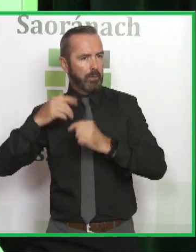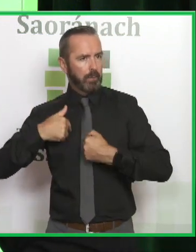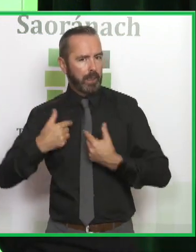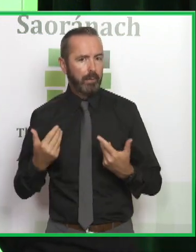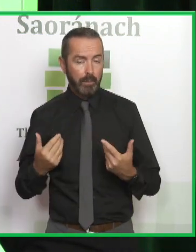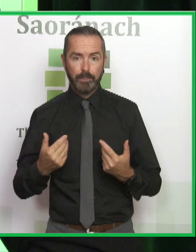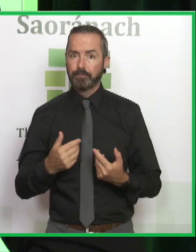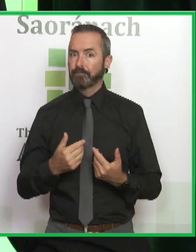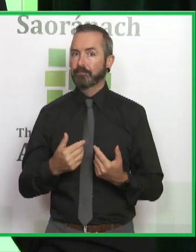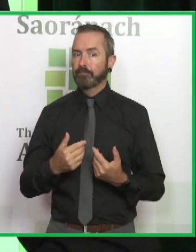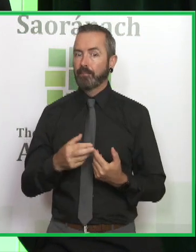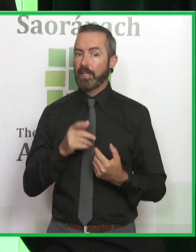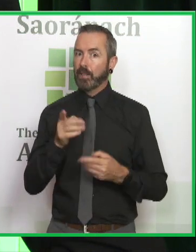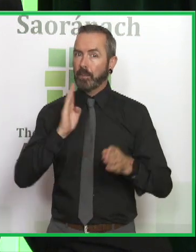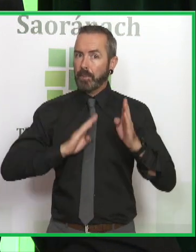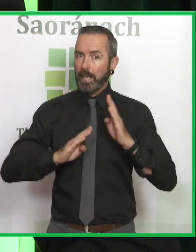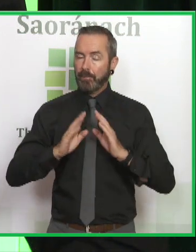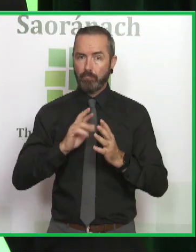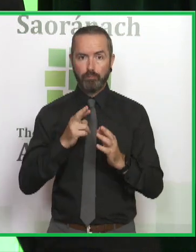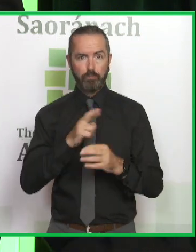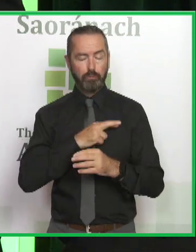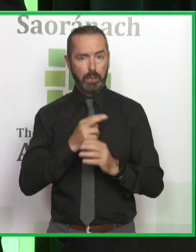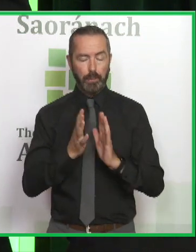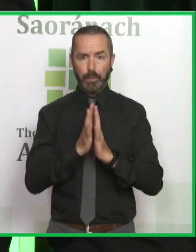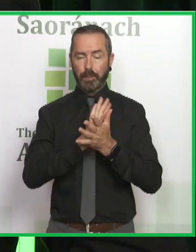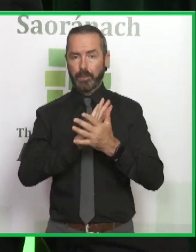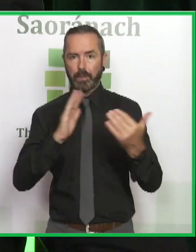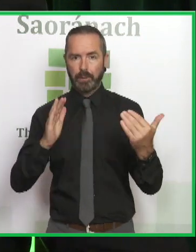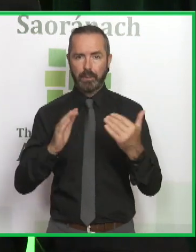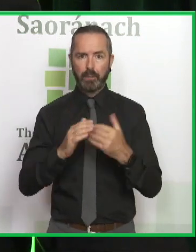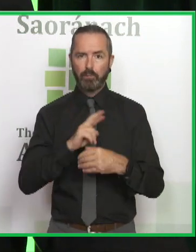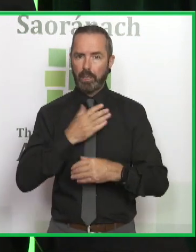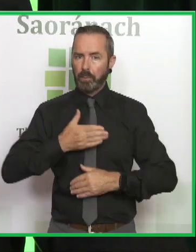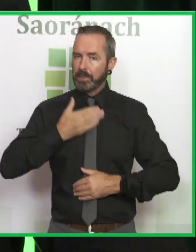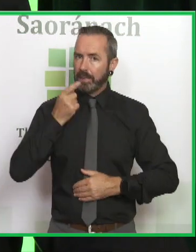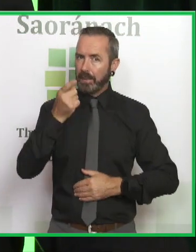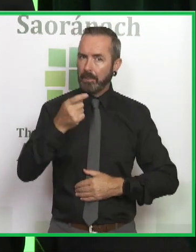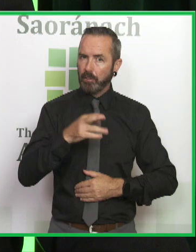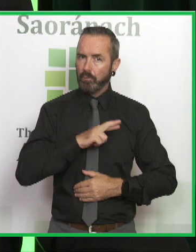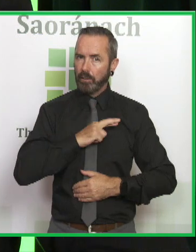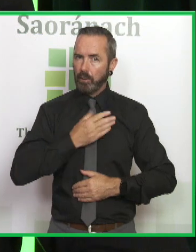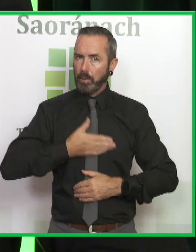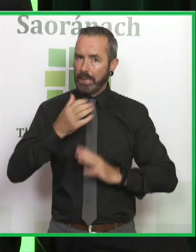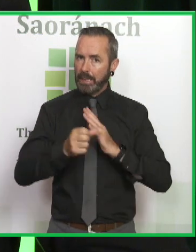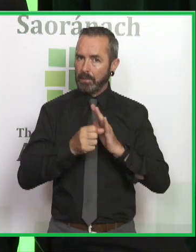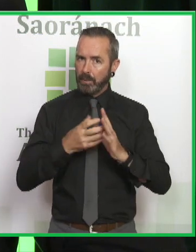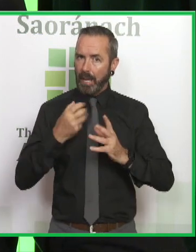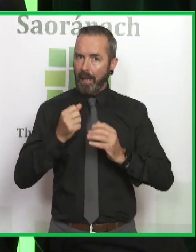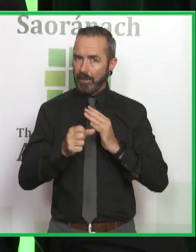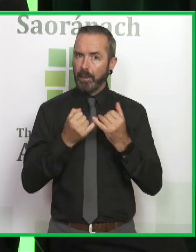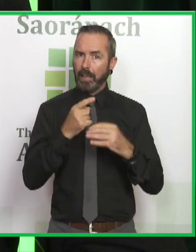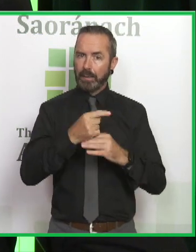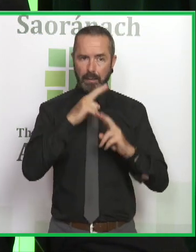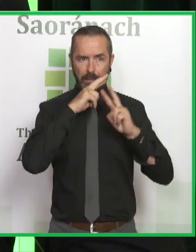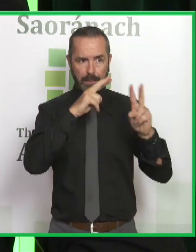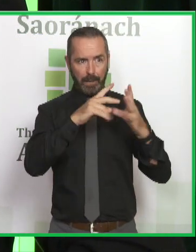very, very behaviourally disturbed with that as well. It can be a really upsetting experience for somebody to be having an experience like